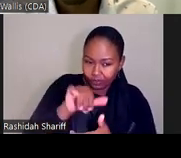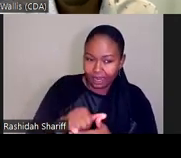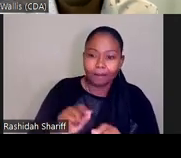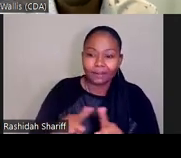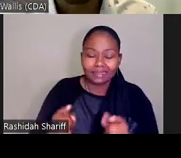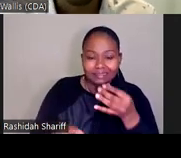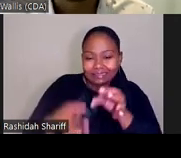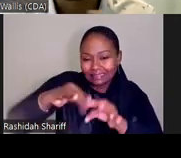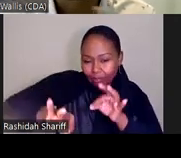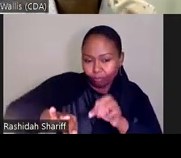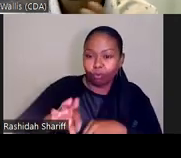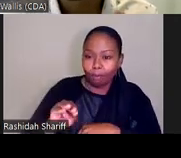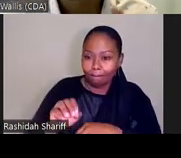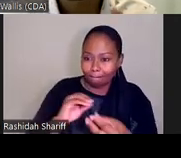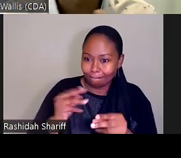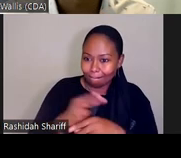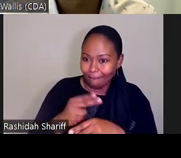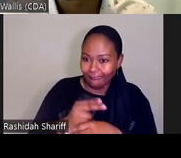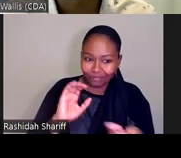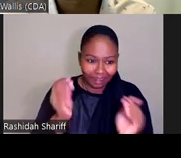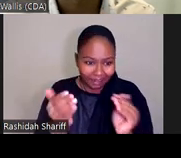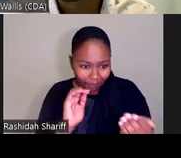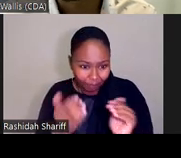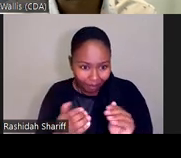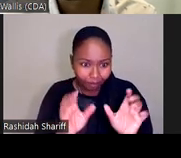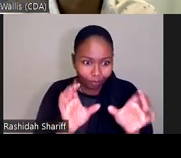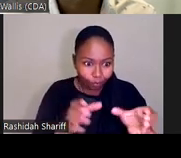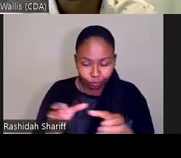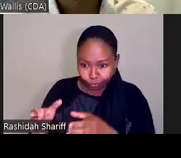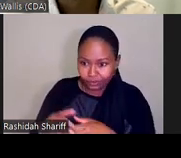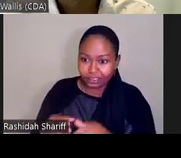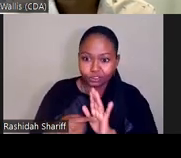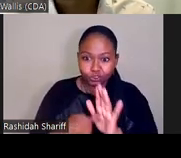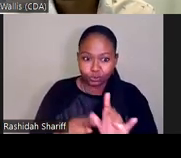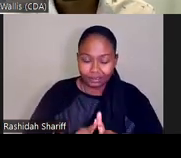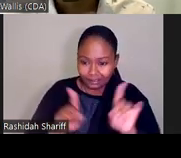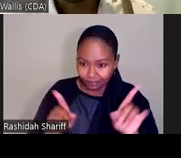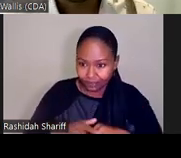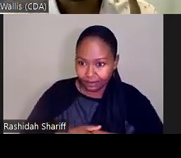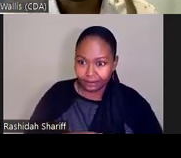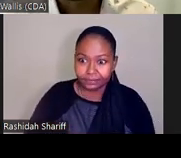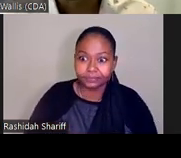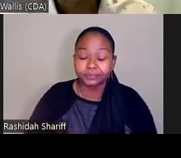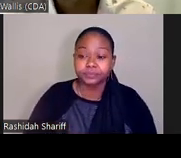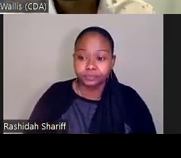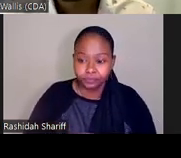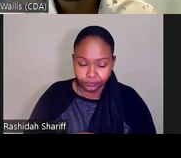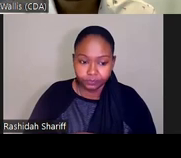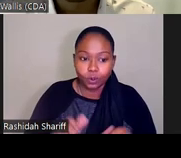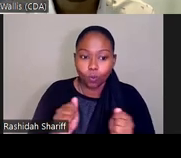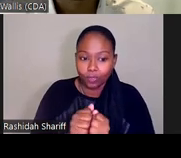math that compares all those groups to each other and summarizes how different they are from each other. And again, with a single number.